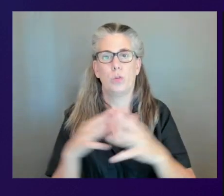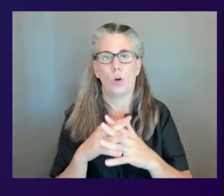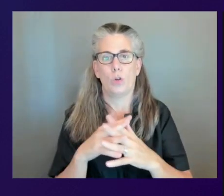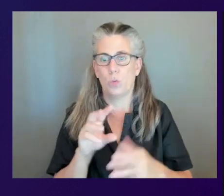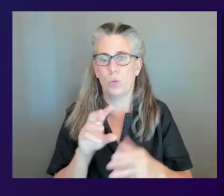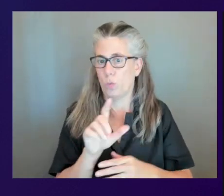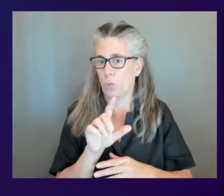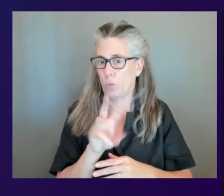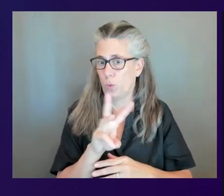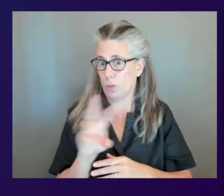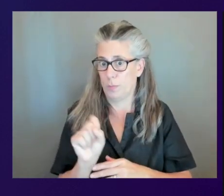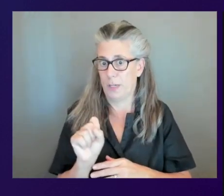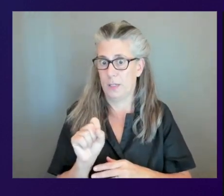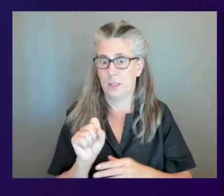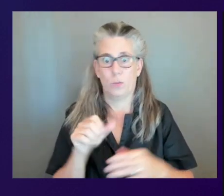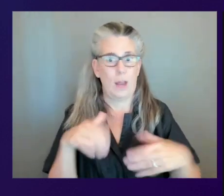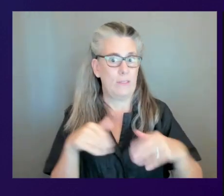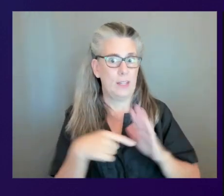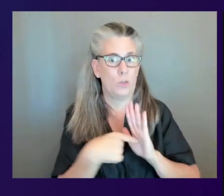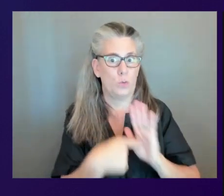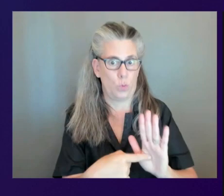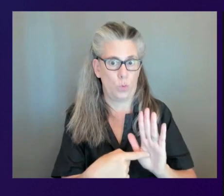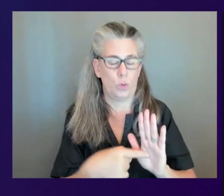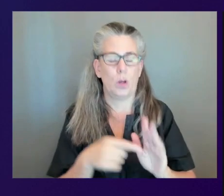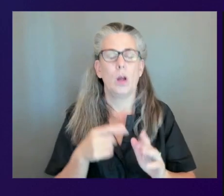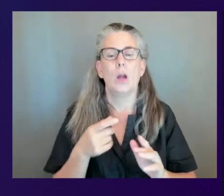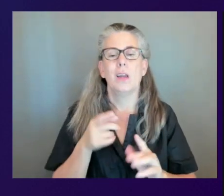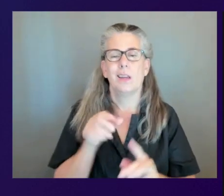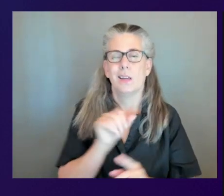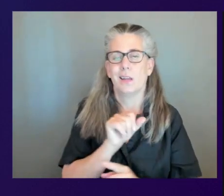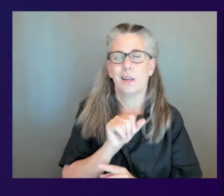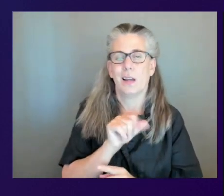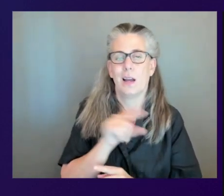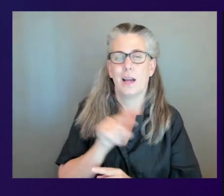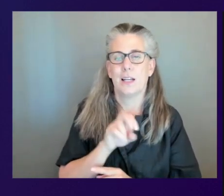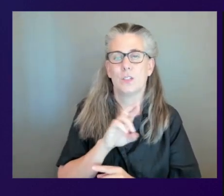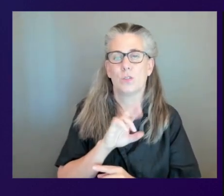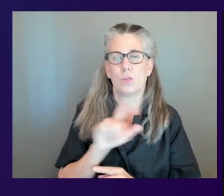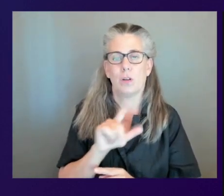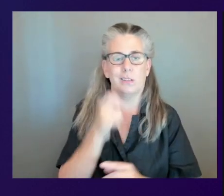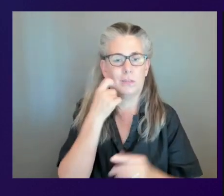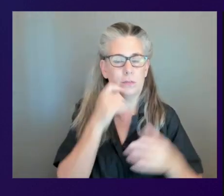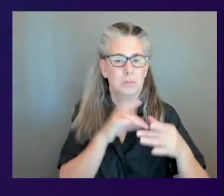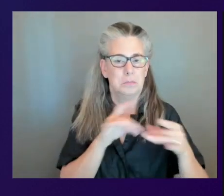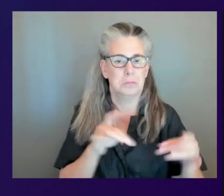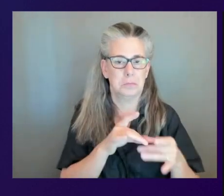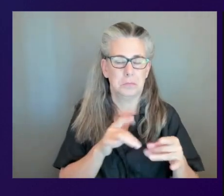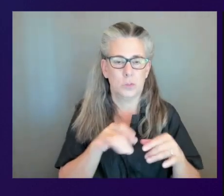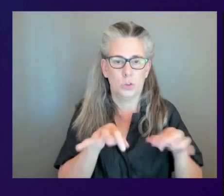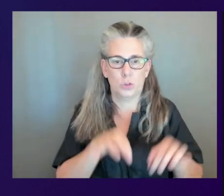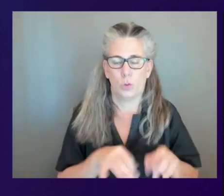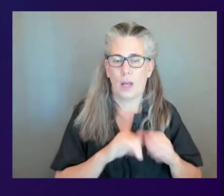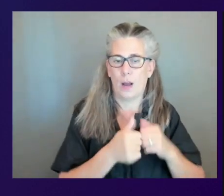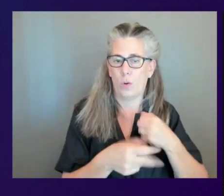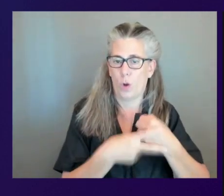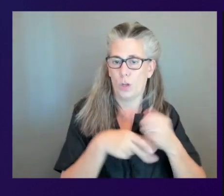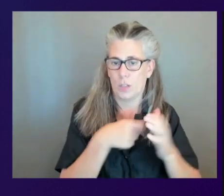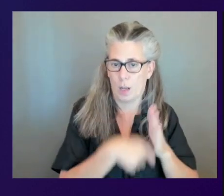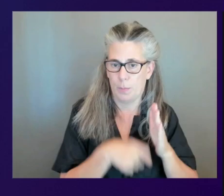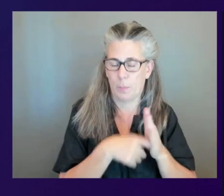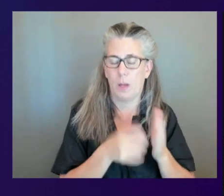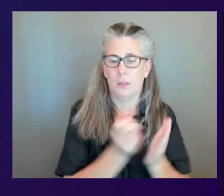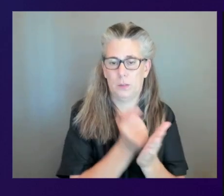workspace didn't show you that just showed you how to monitor and cost optimize based on usage patterns for your amazon workspaces fleets and